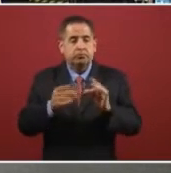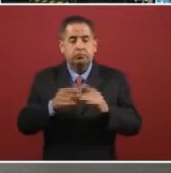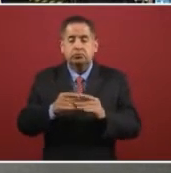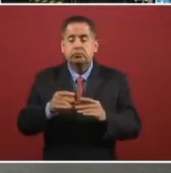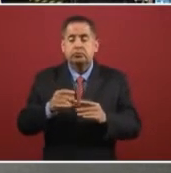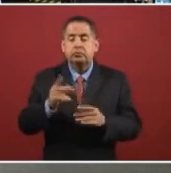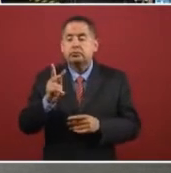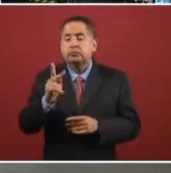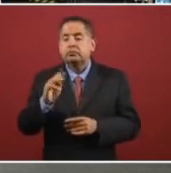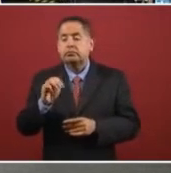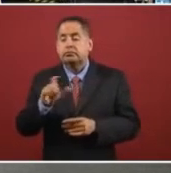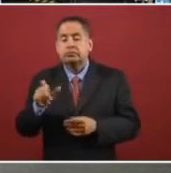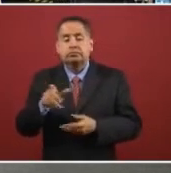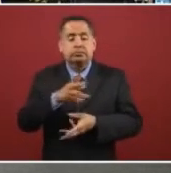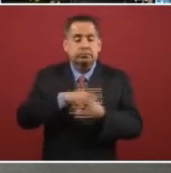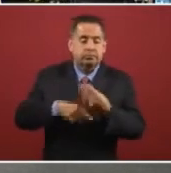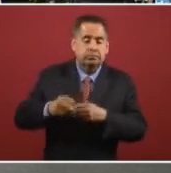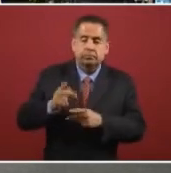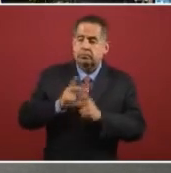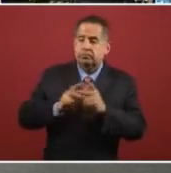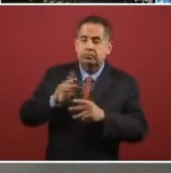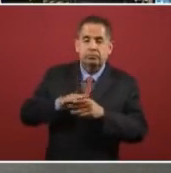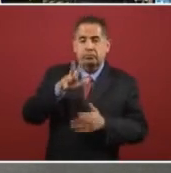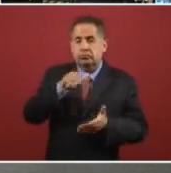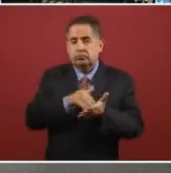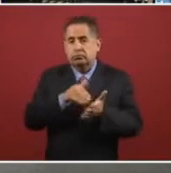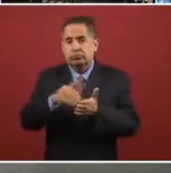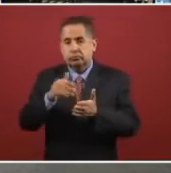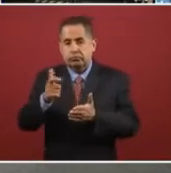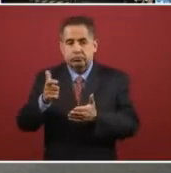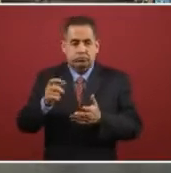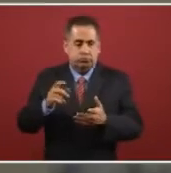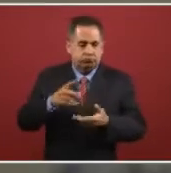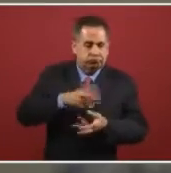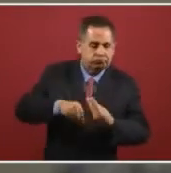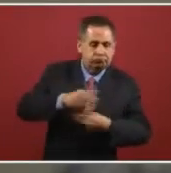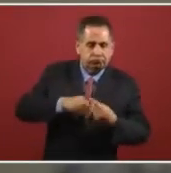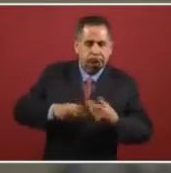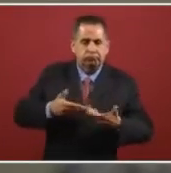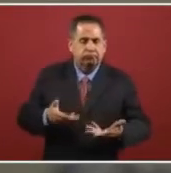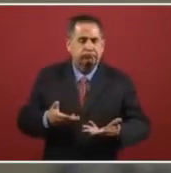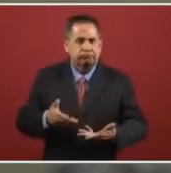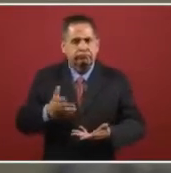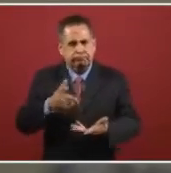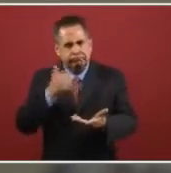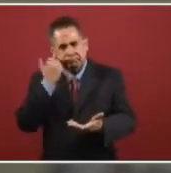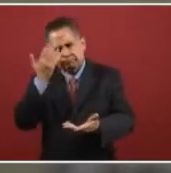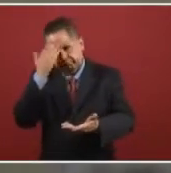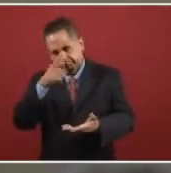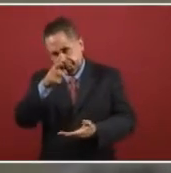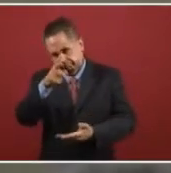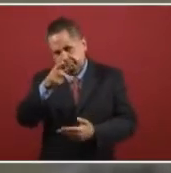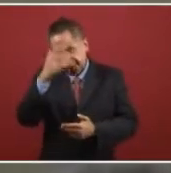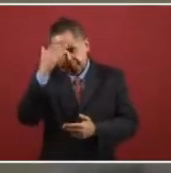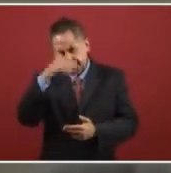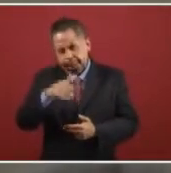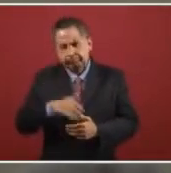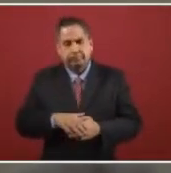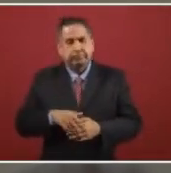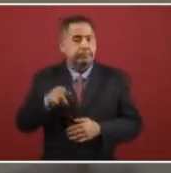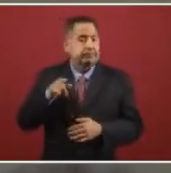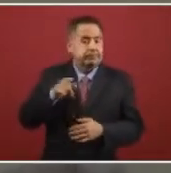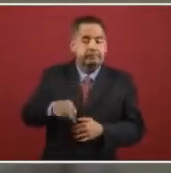financing of Pemex for $8 million. So I want to know if you've been informed